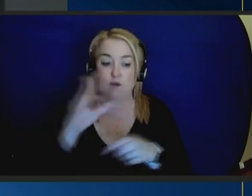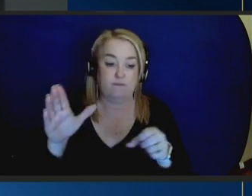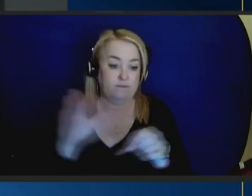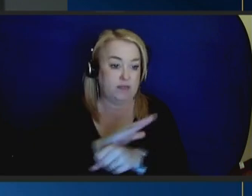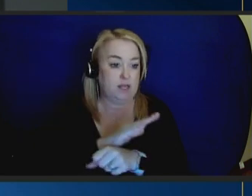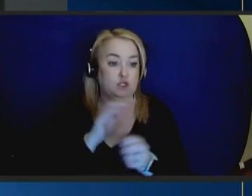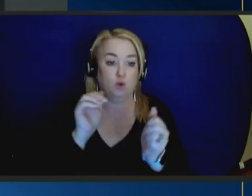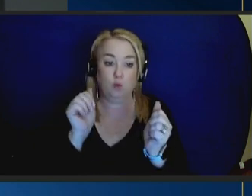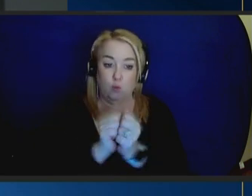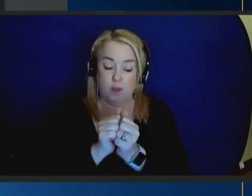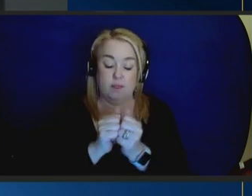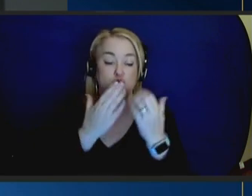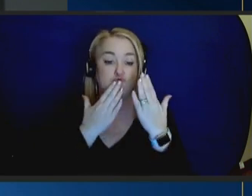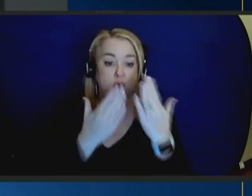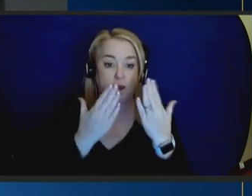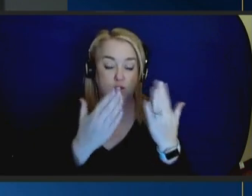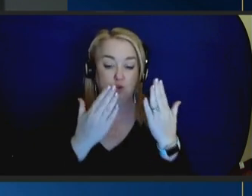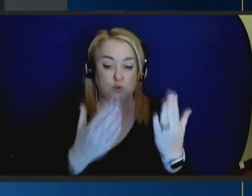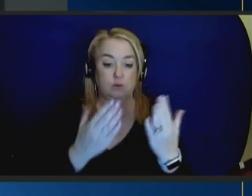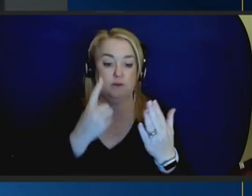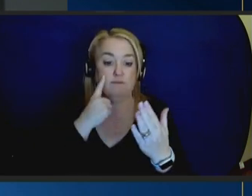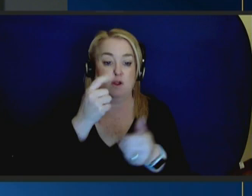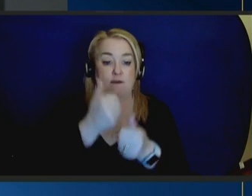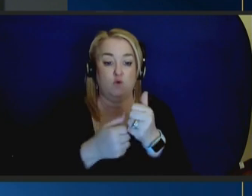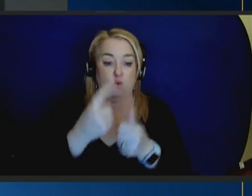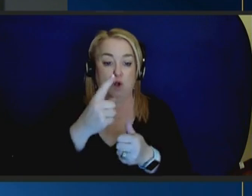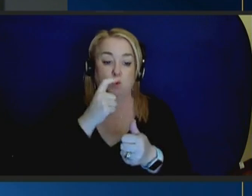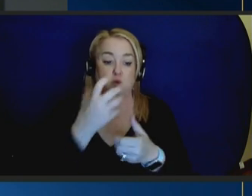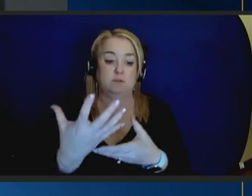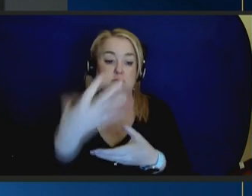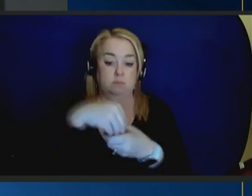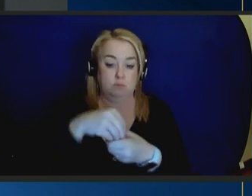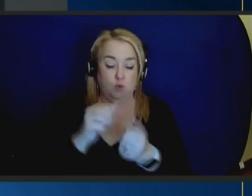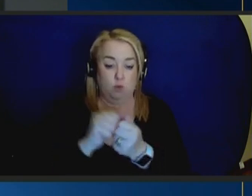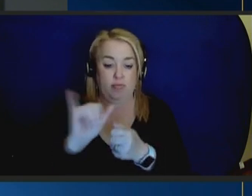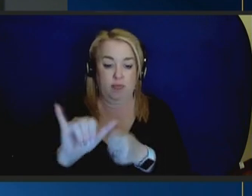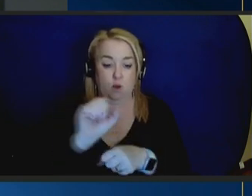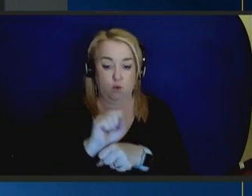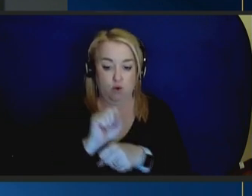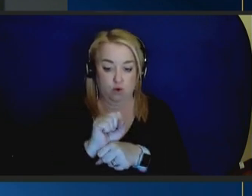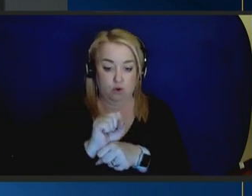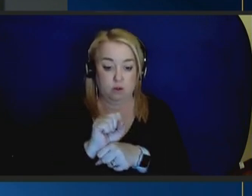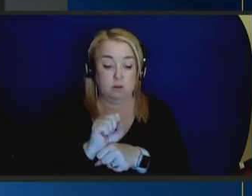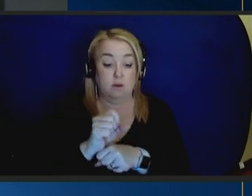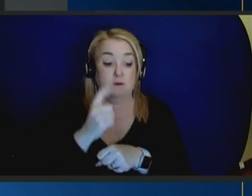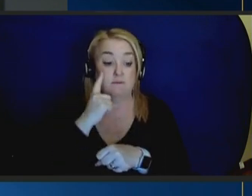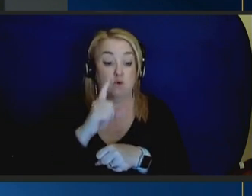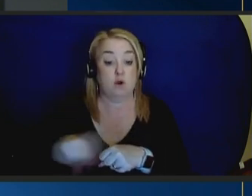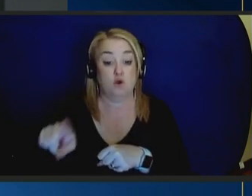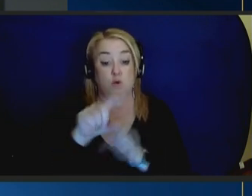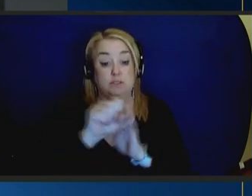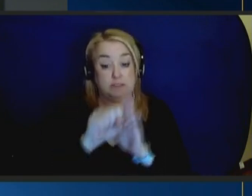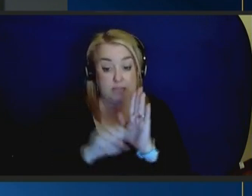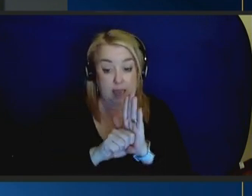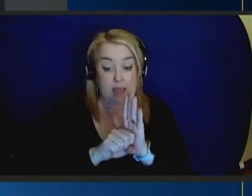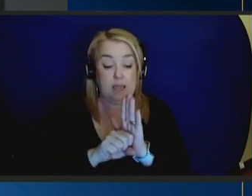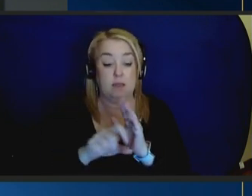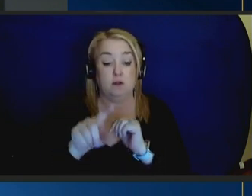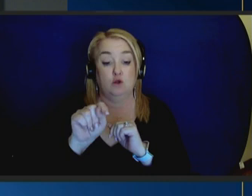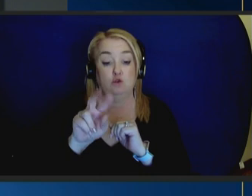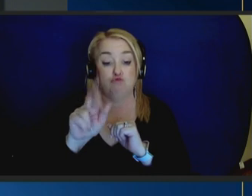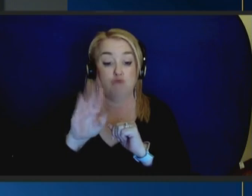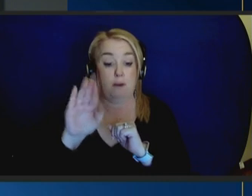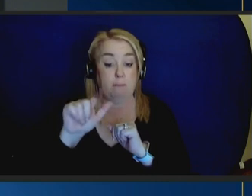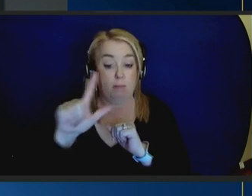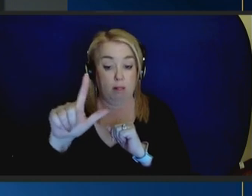gratitude for everyone who has been a part of this work. And for those state, tribal, territorial leaders that have